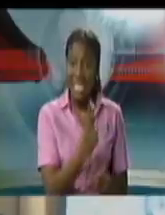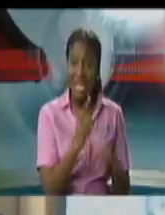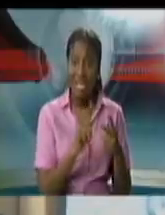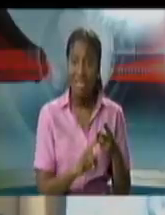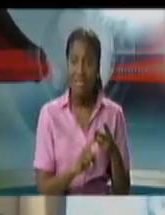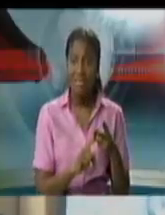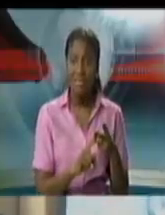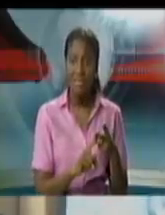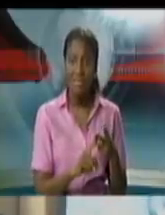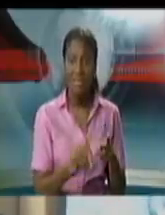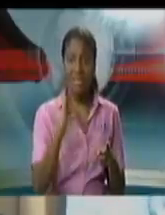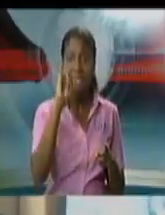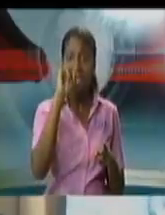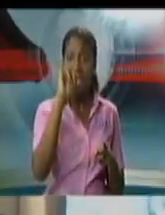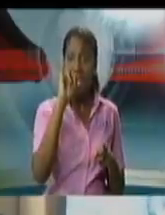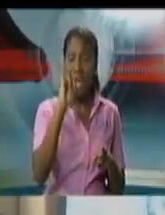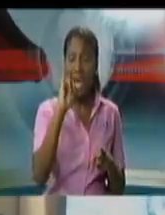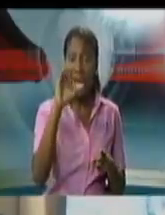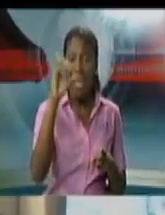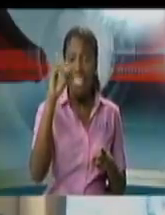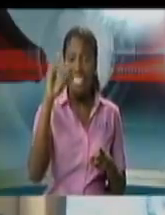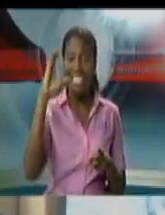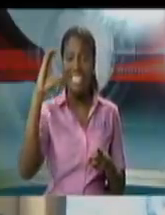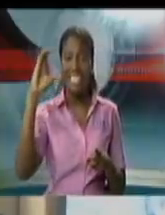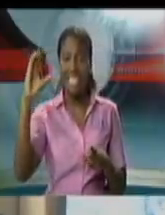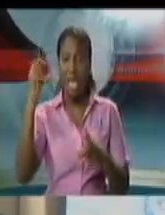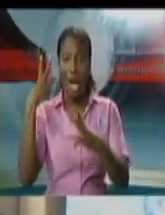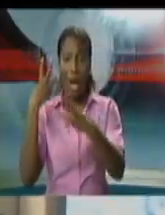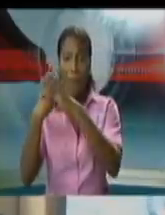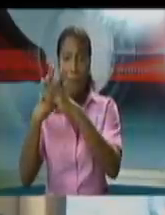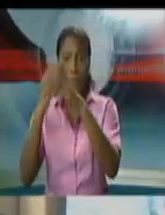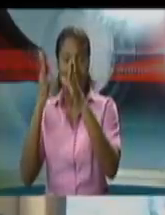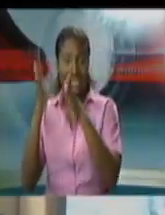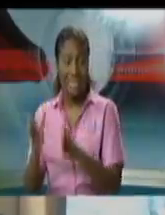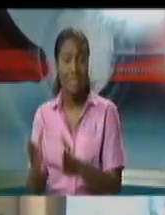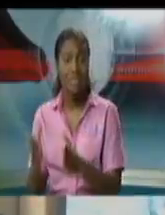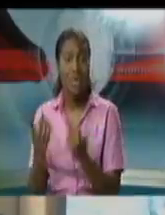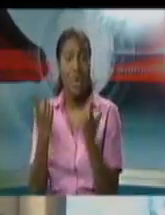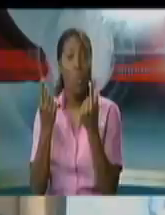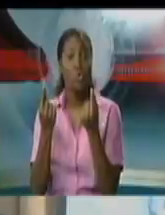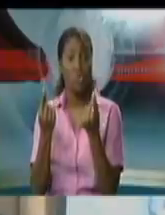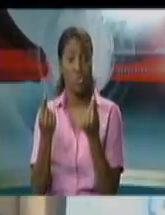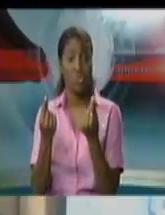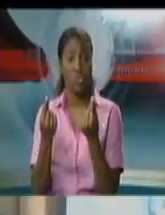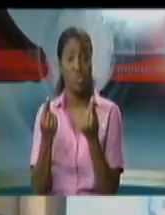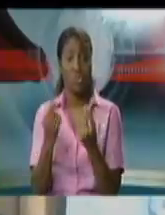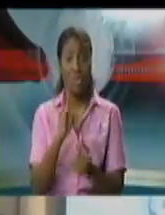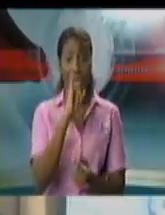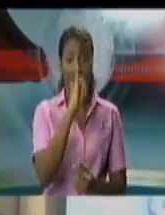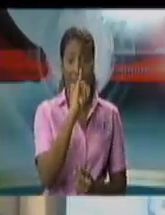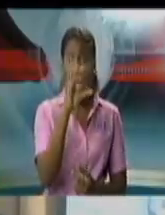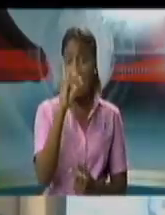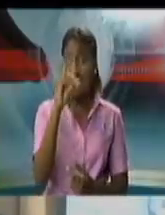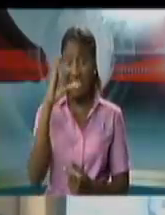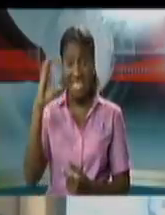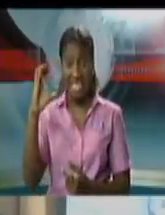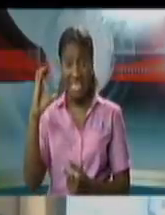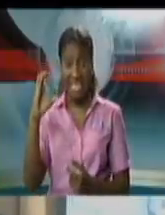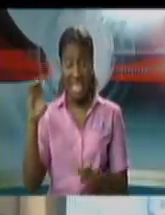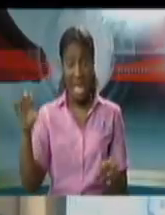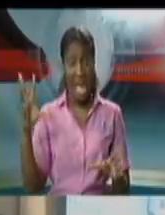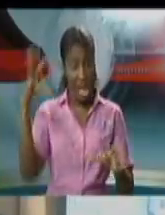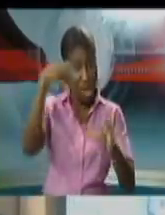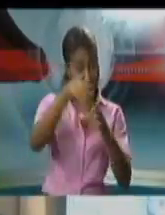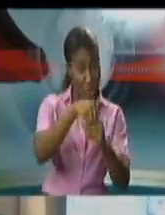idc detainees in the current uh environment of covet 19 um is the idc under the same uh policy